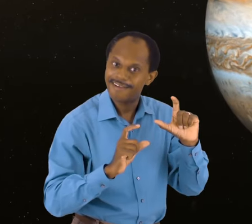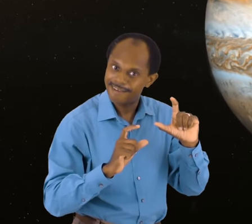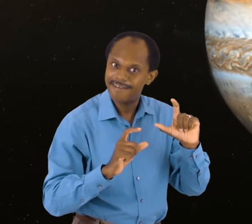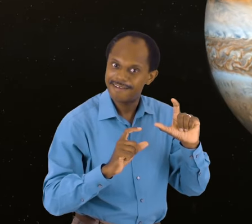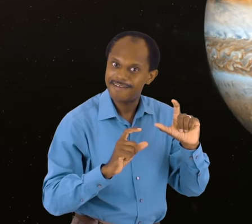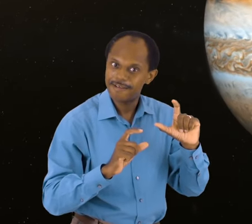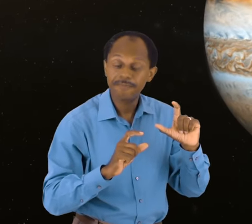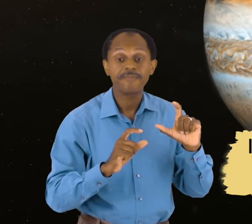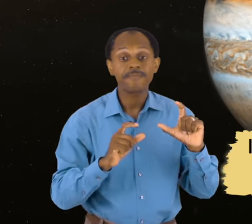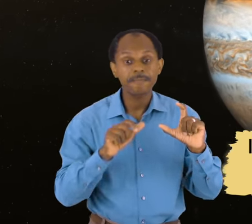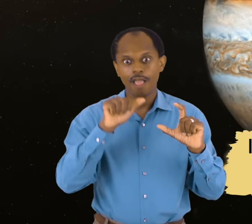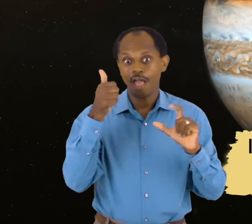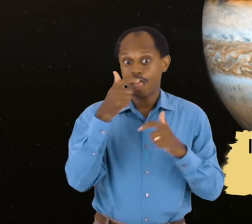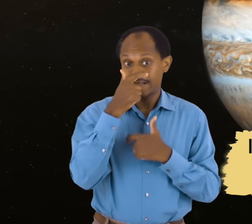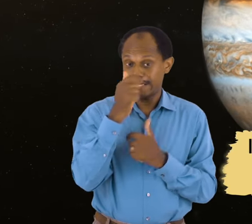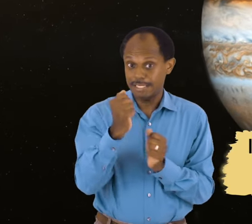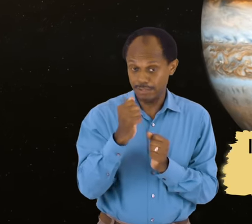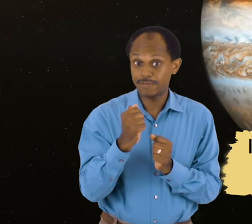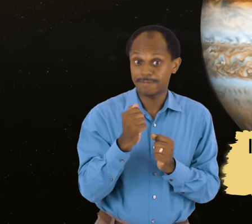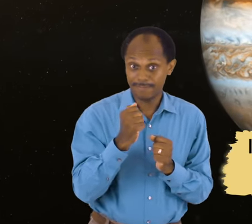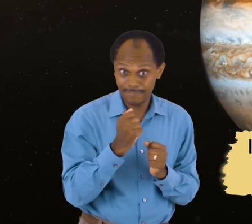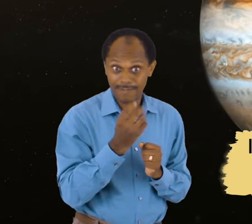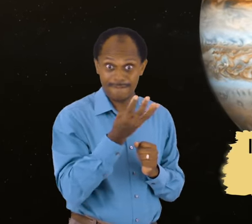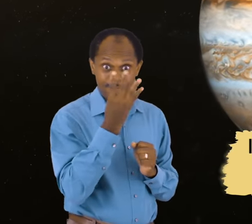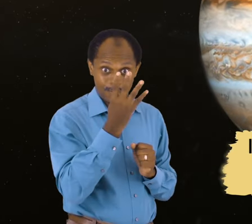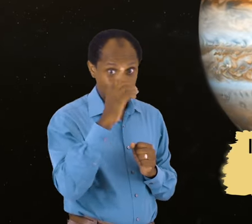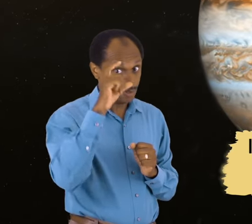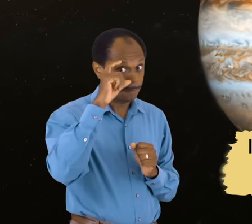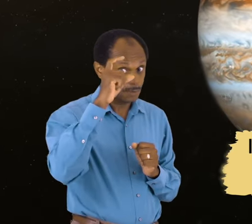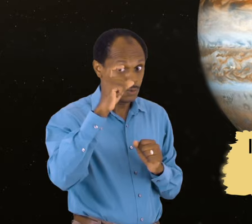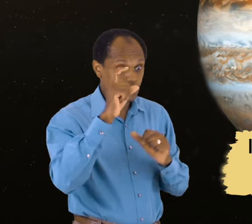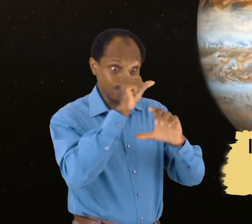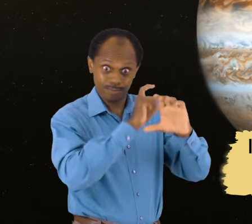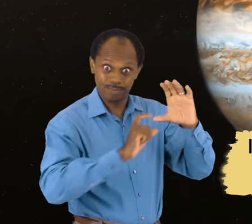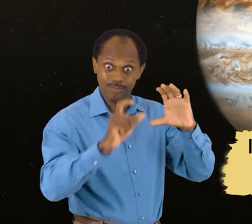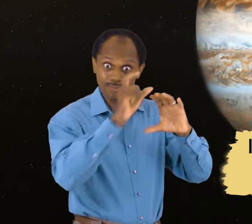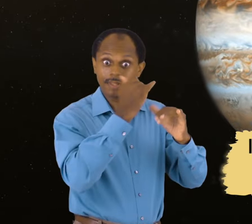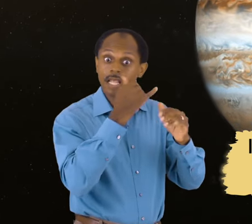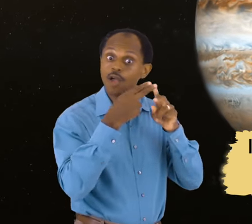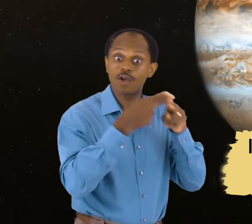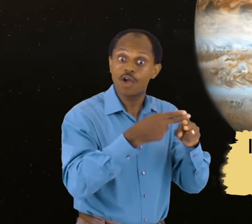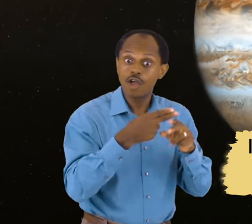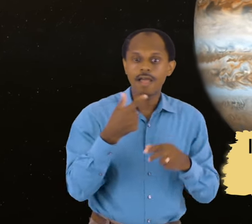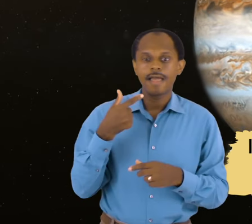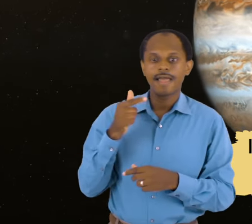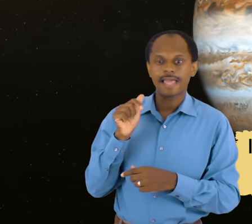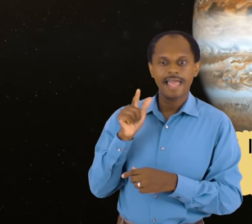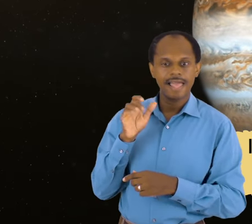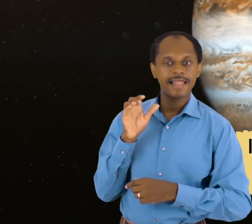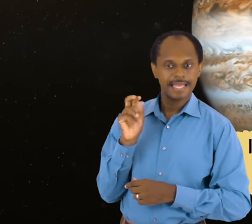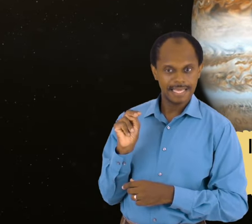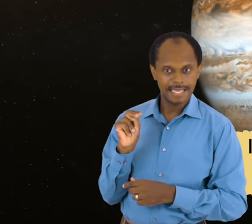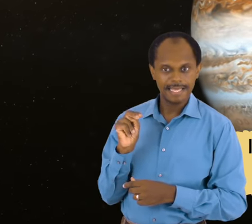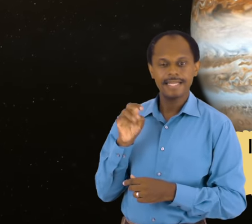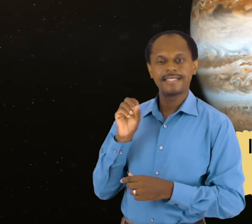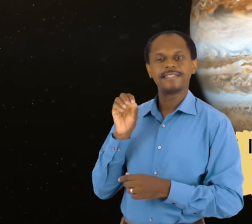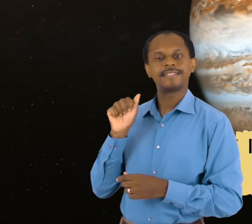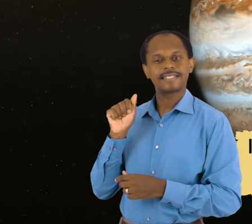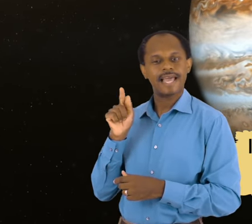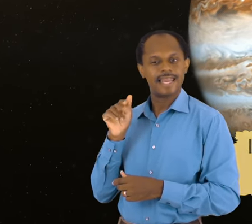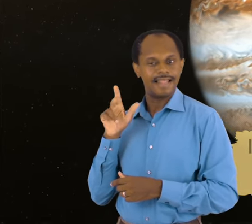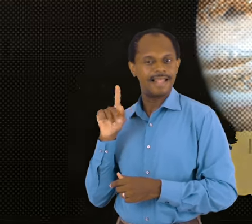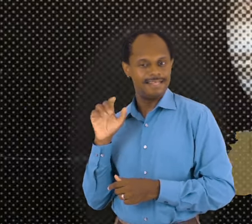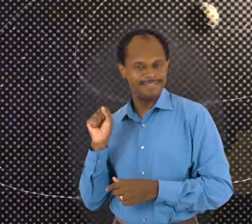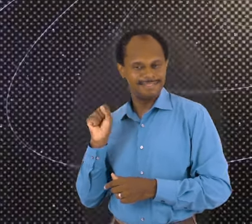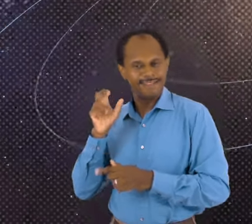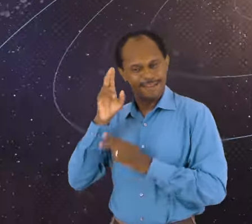interesting fact. In Galileo's honor, these four moons are now known as the Galilean satellites.